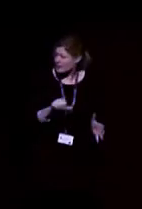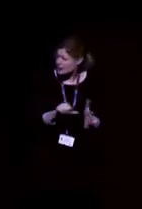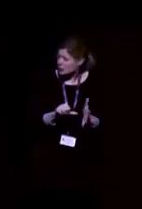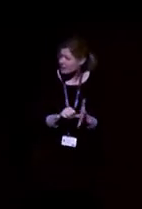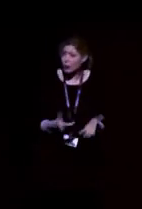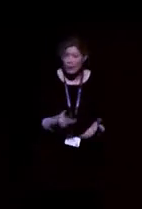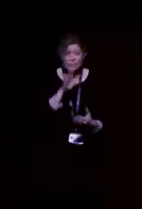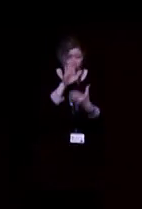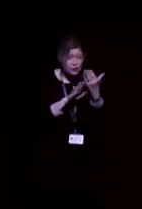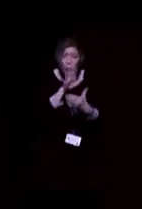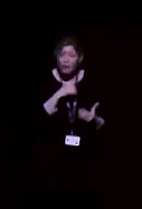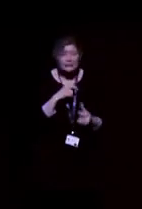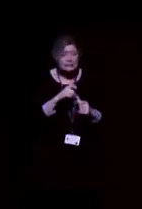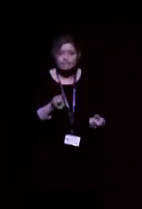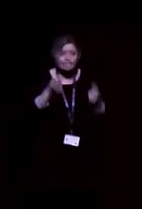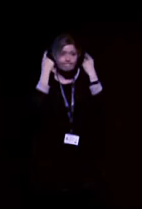noise?